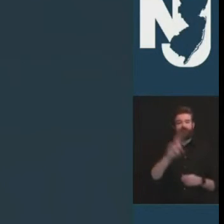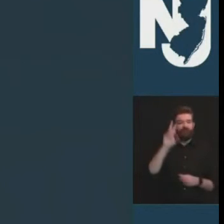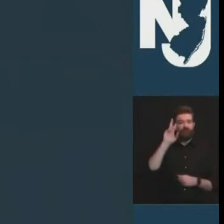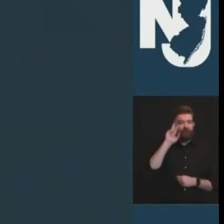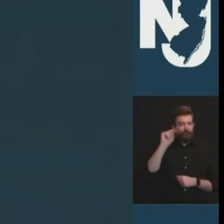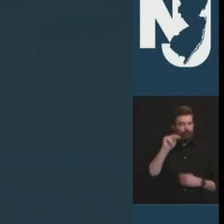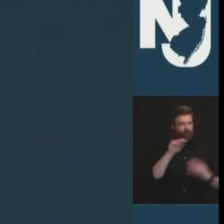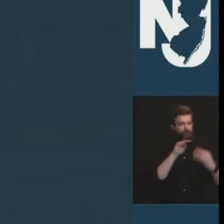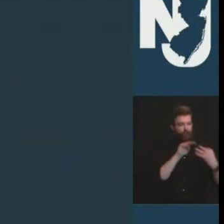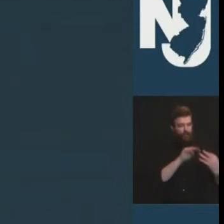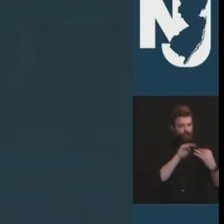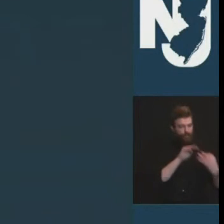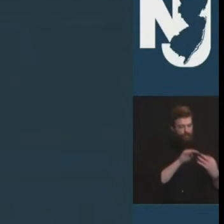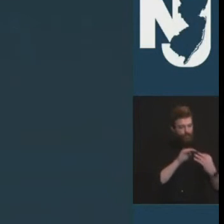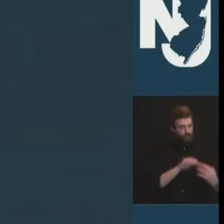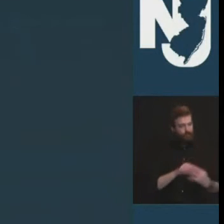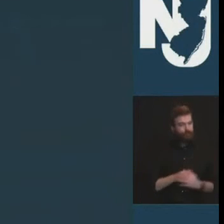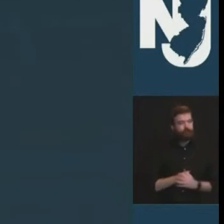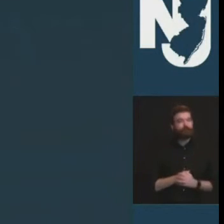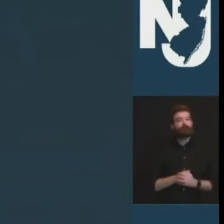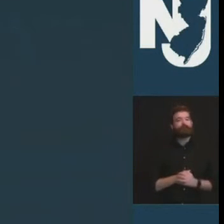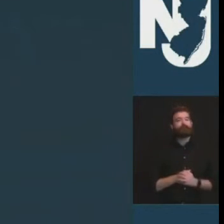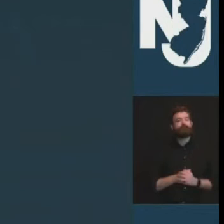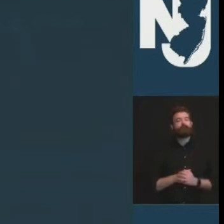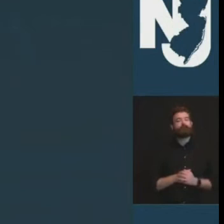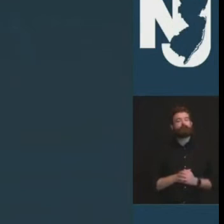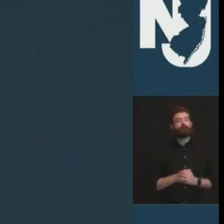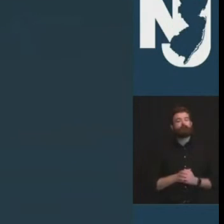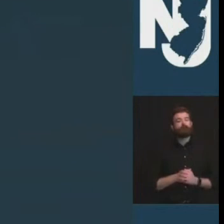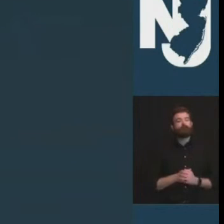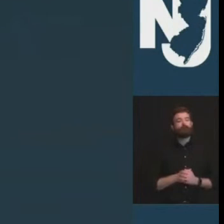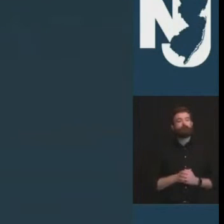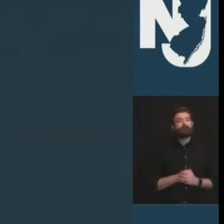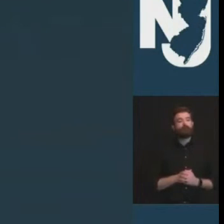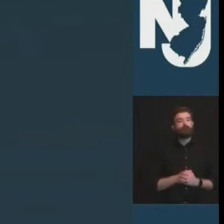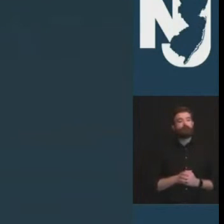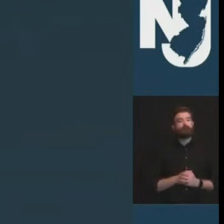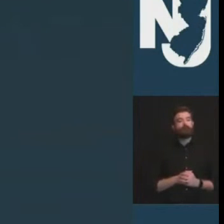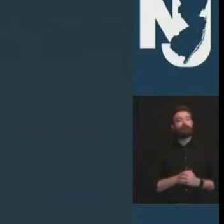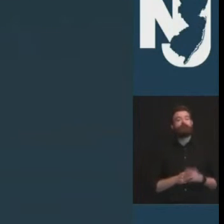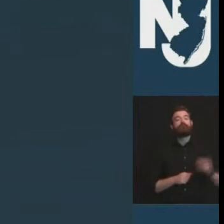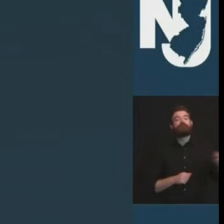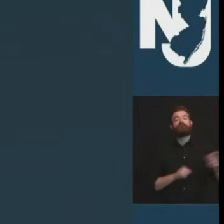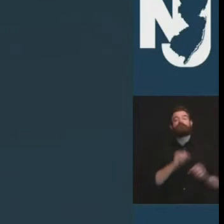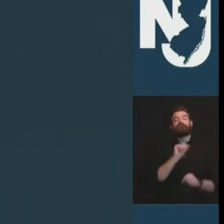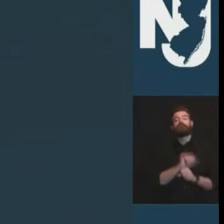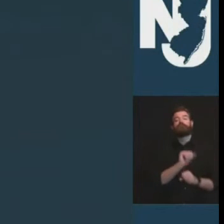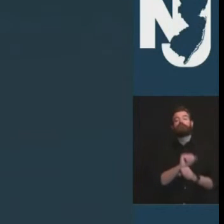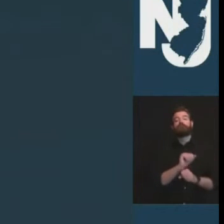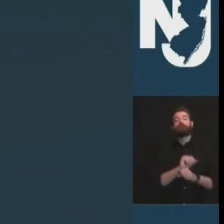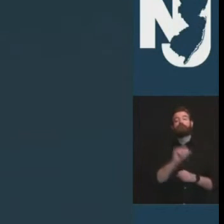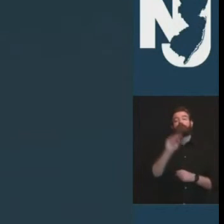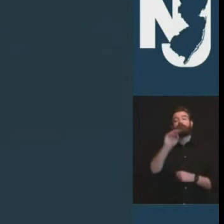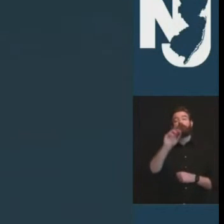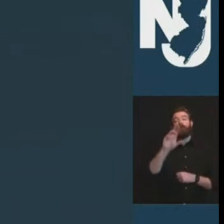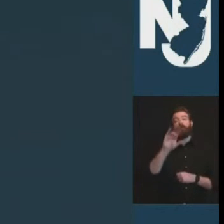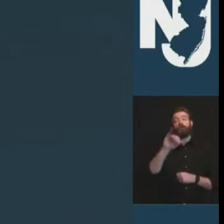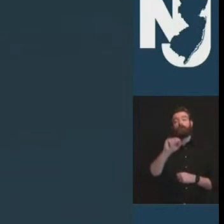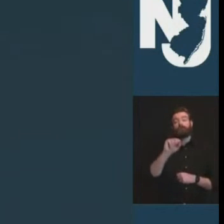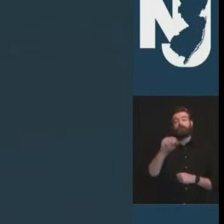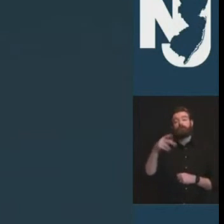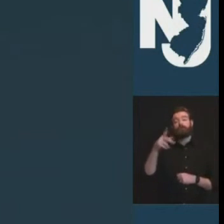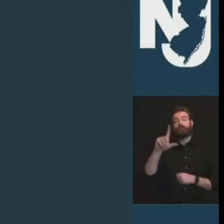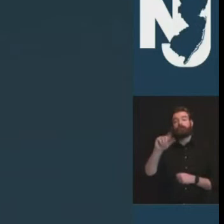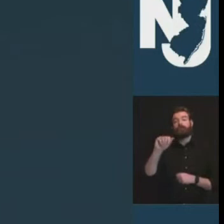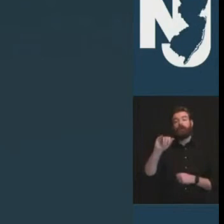morris plains retiring in 2008 as the company's vice president retirement many had more time